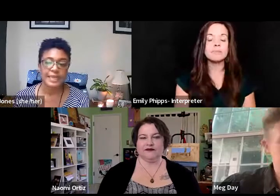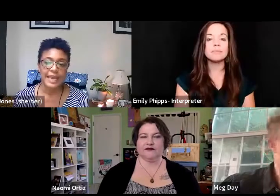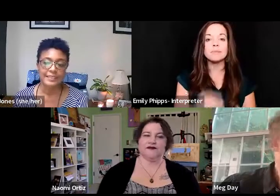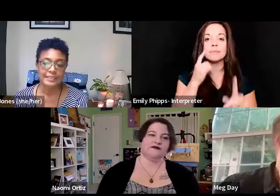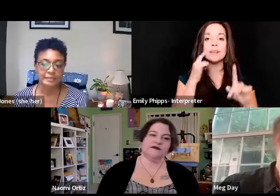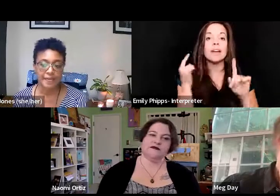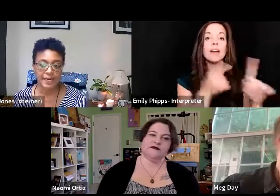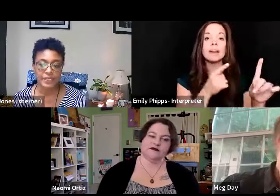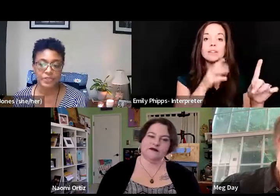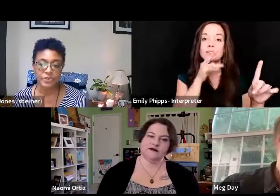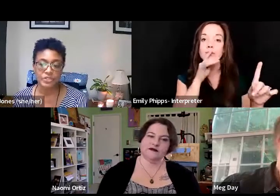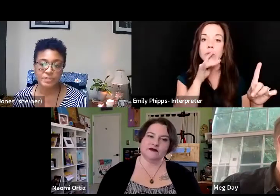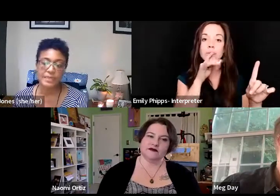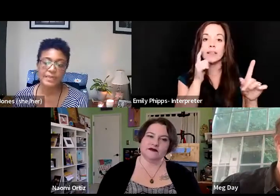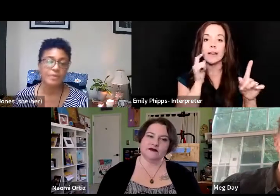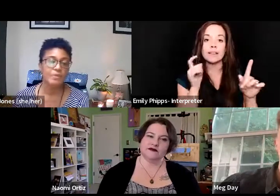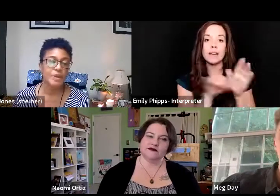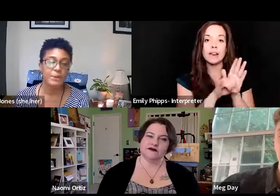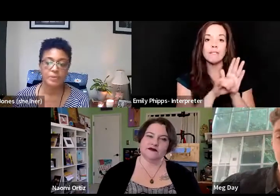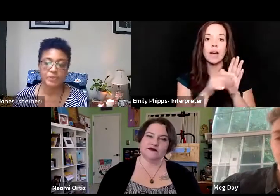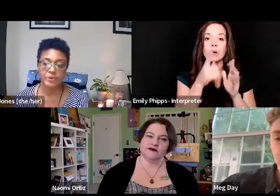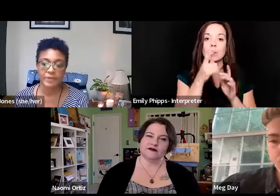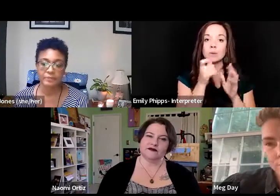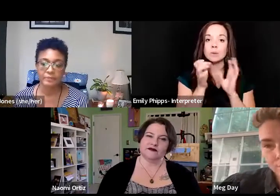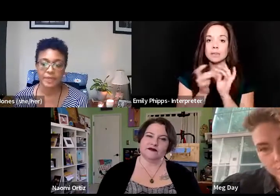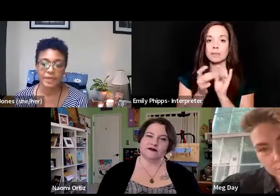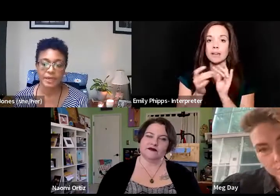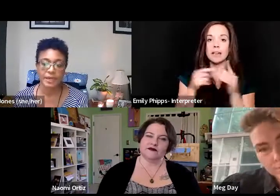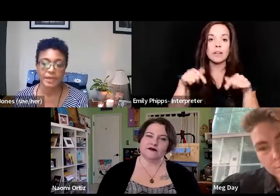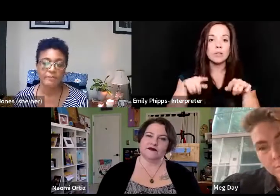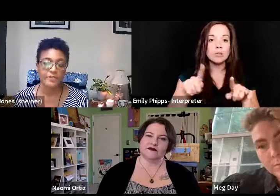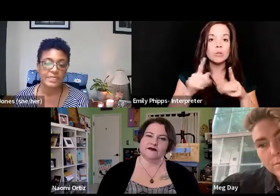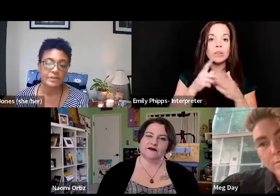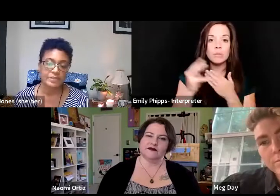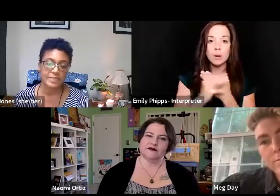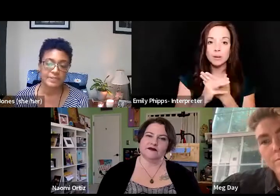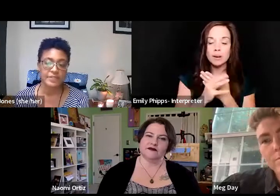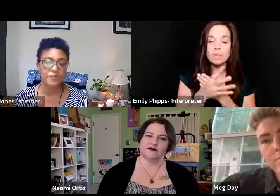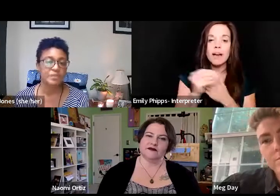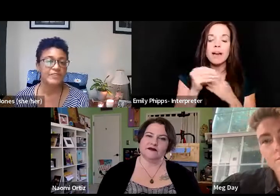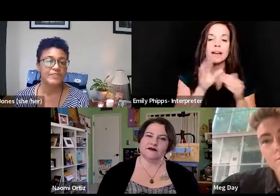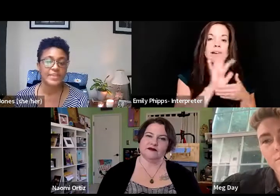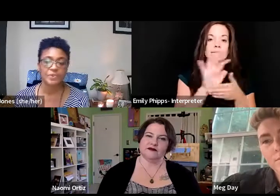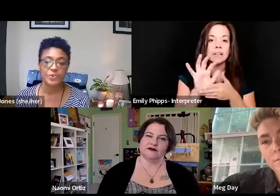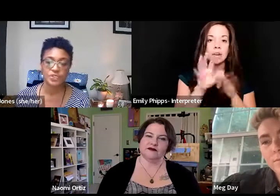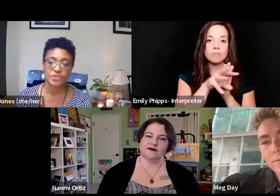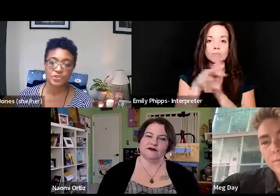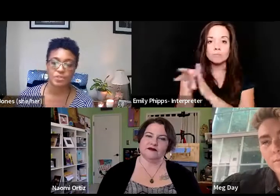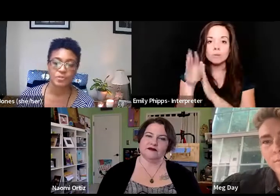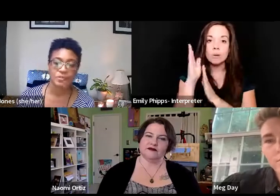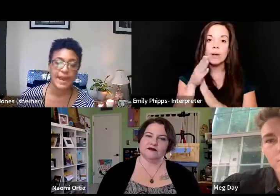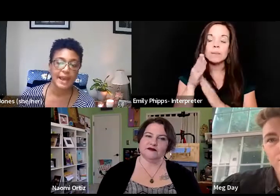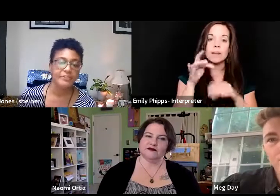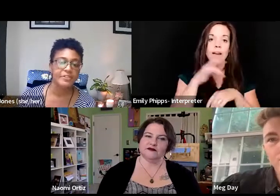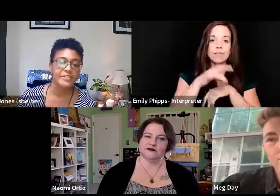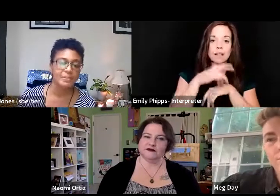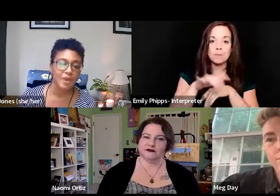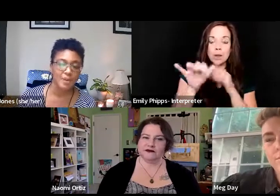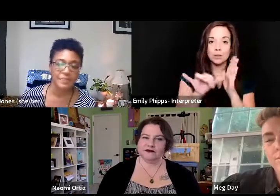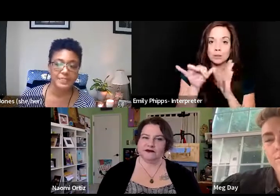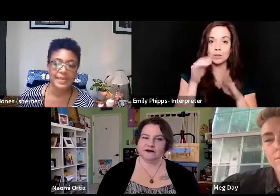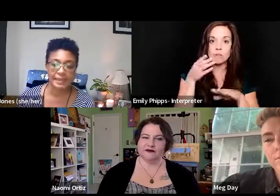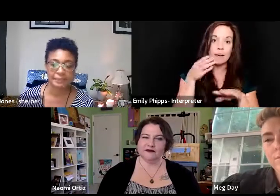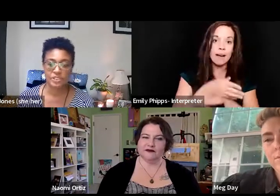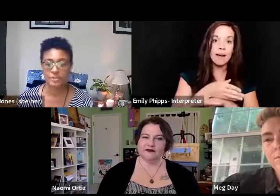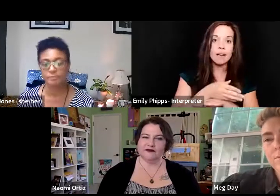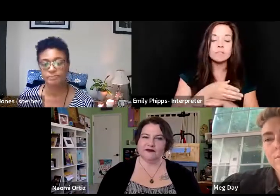verbally identify who's speaking throughout the program, and a video of this event will be available on YouTube after it's